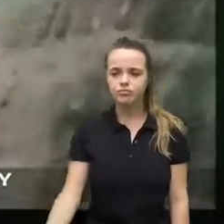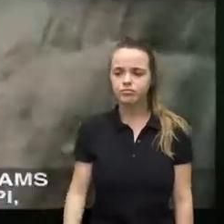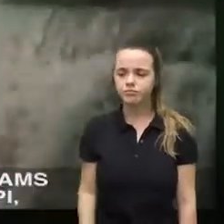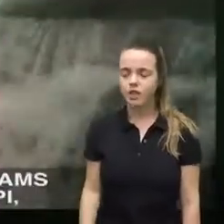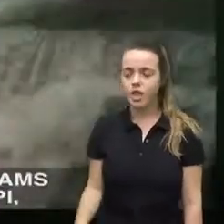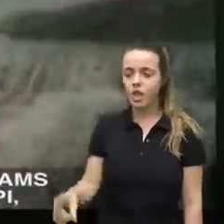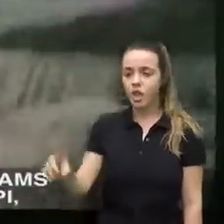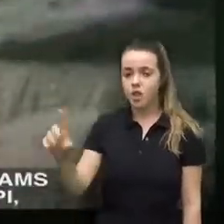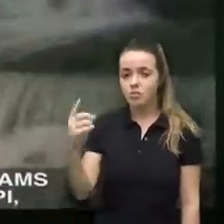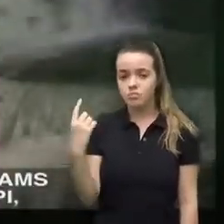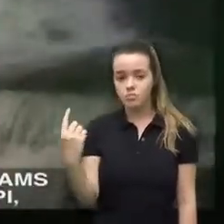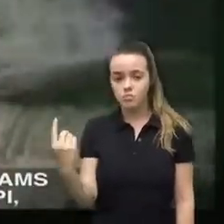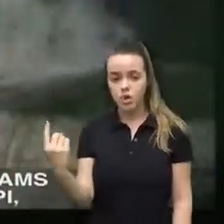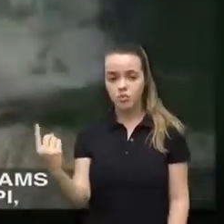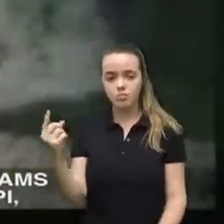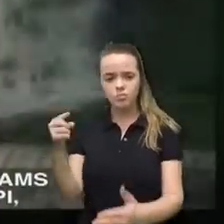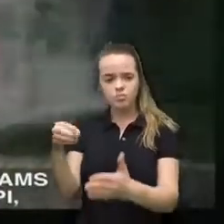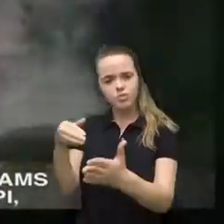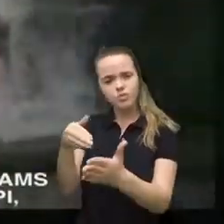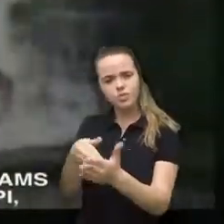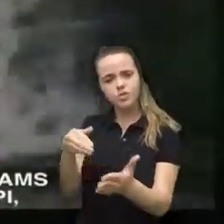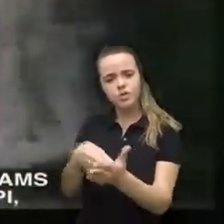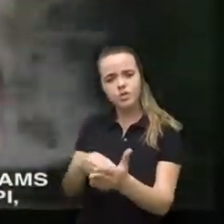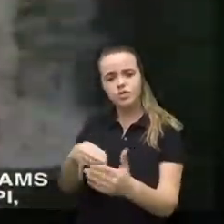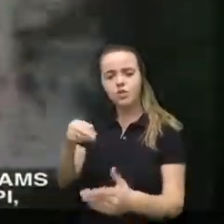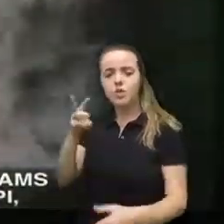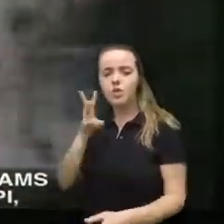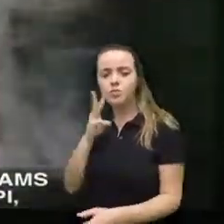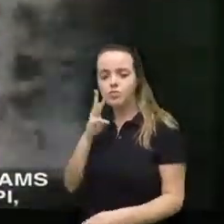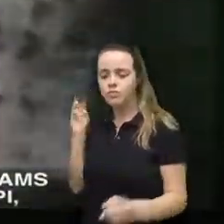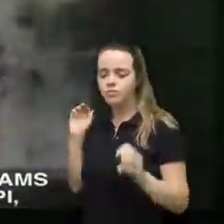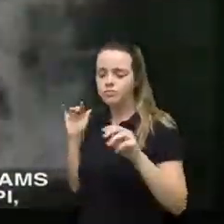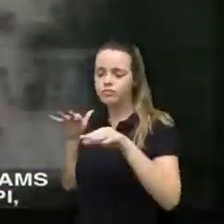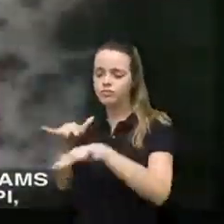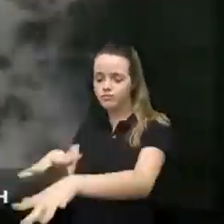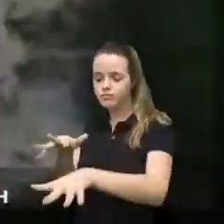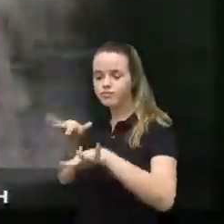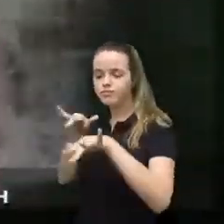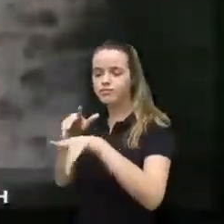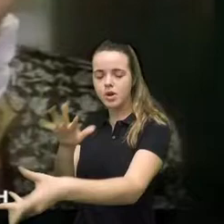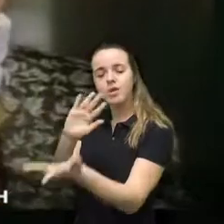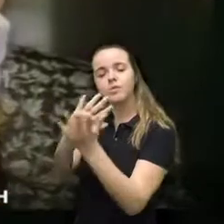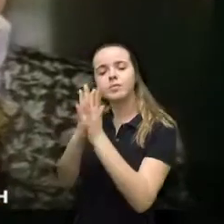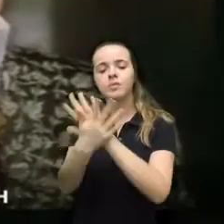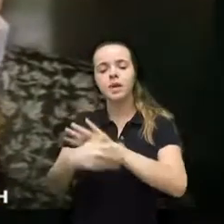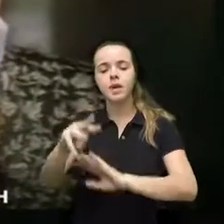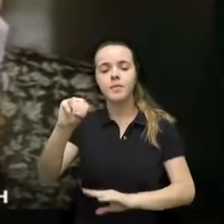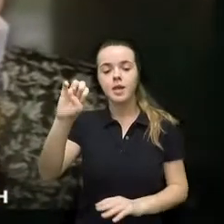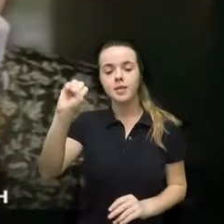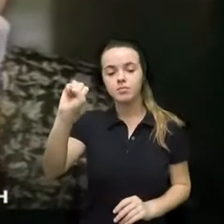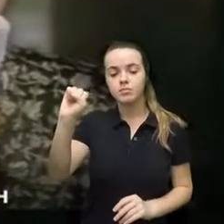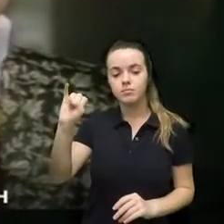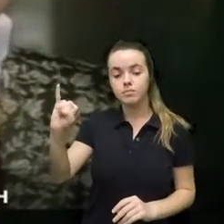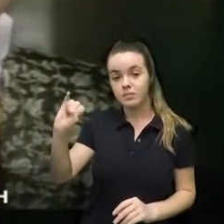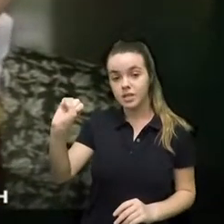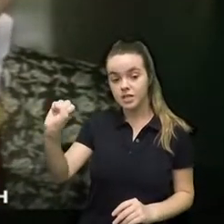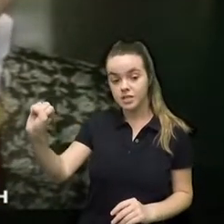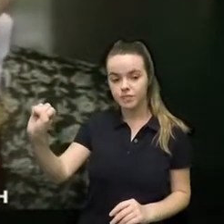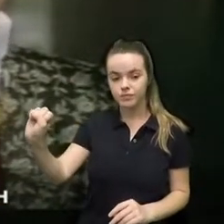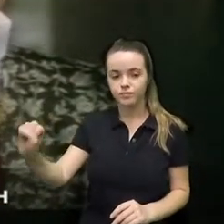there thousands of streams flow into the Mississippi that prince of rivers